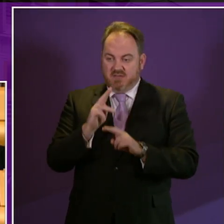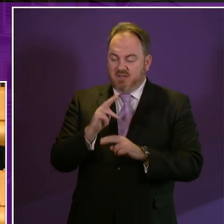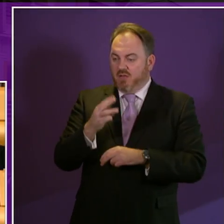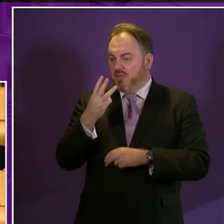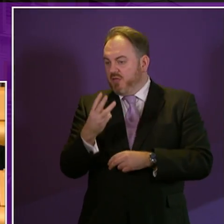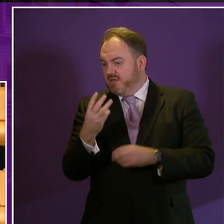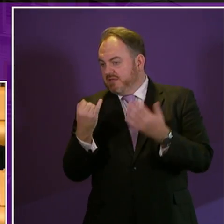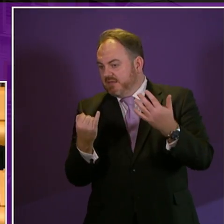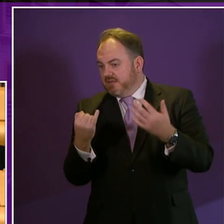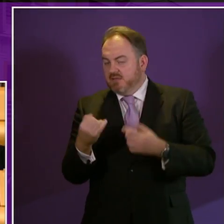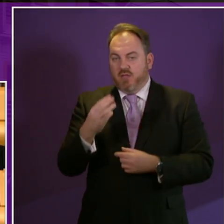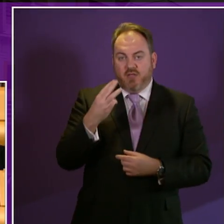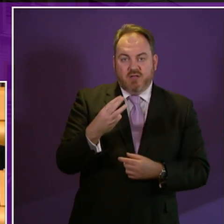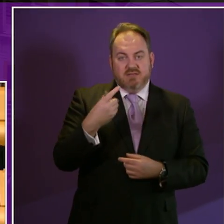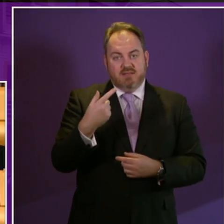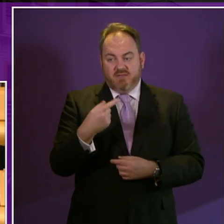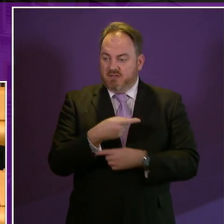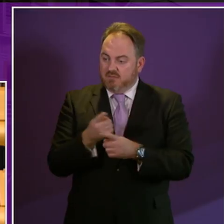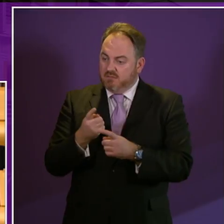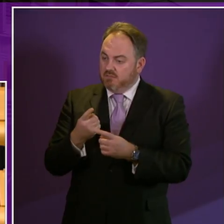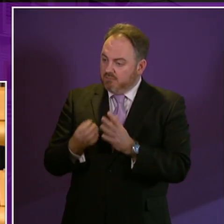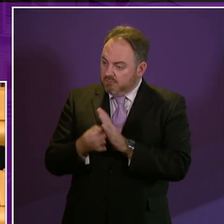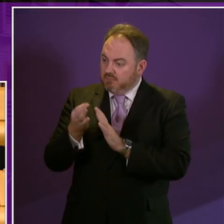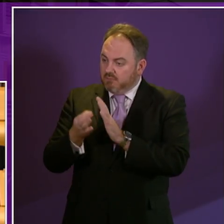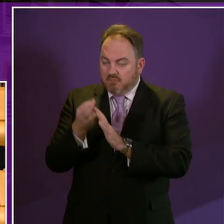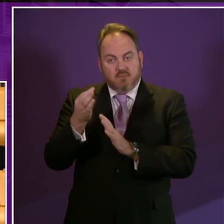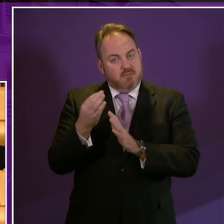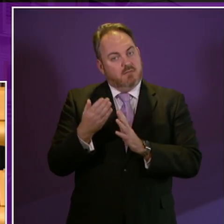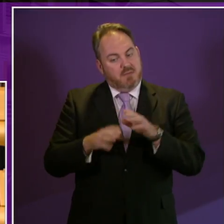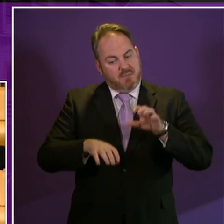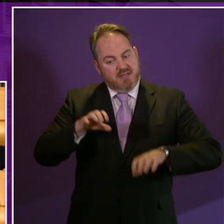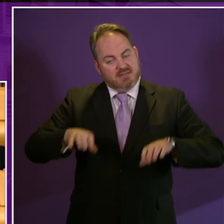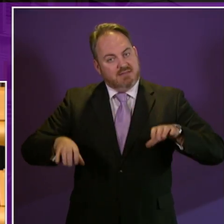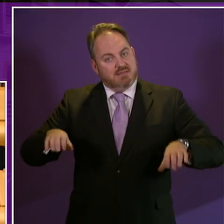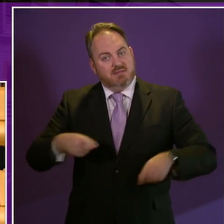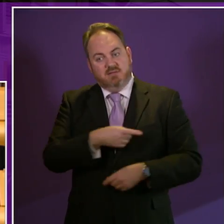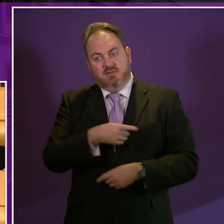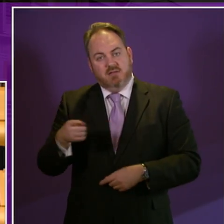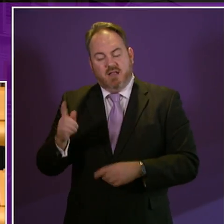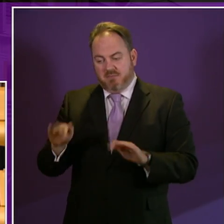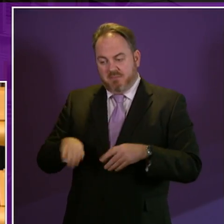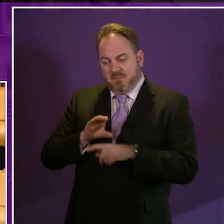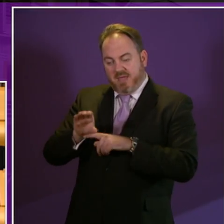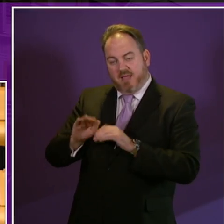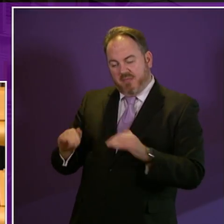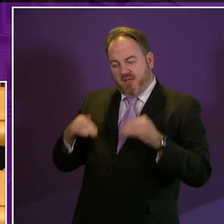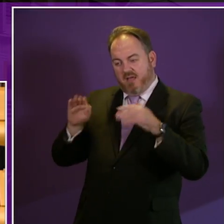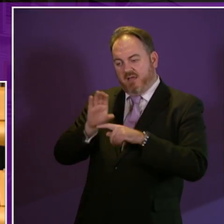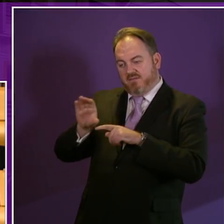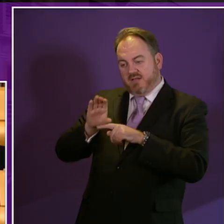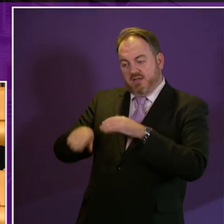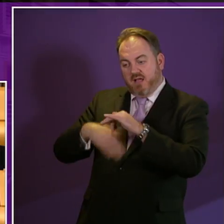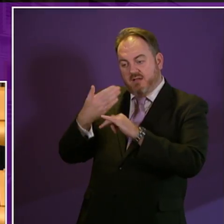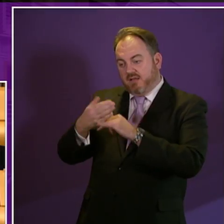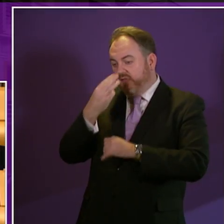37 widen access to modern apprenticeships for disabled people and to pay them the highest rate of funding until the age of